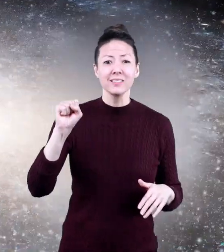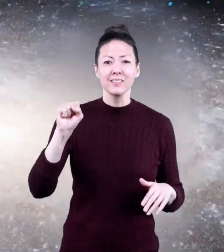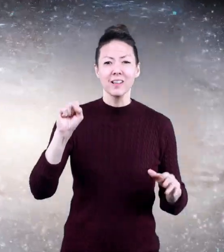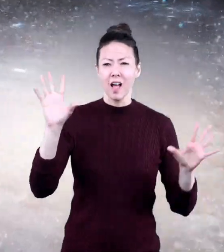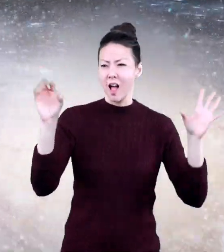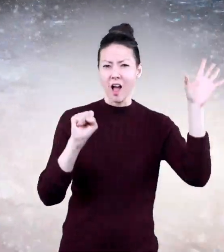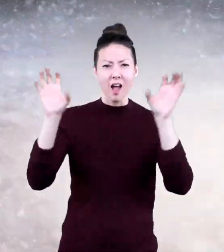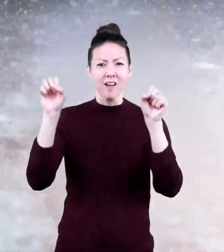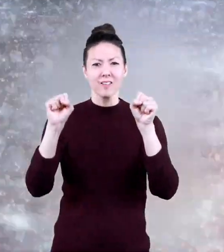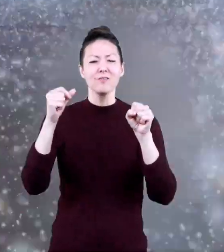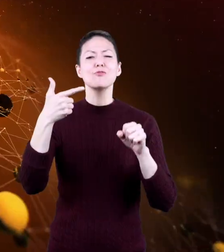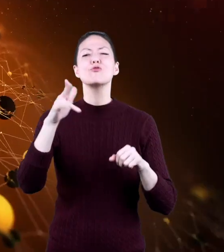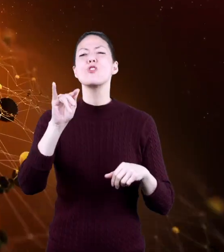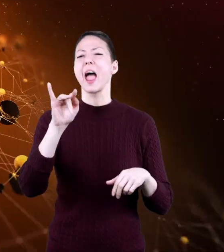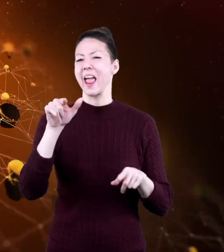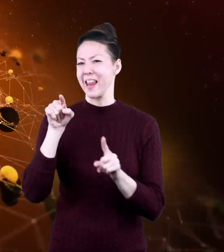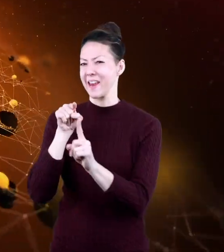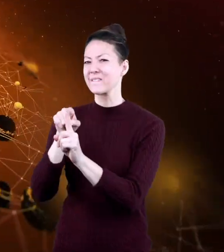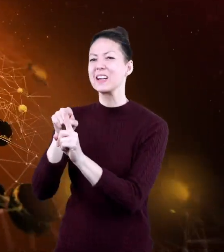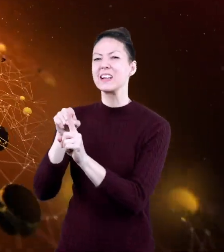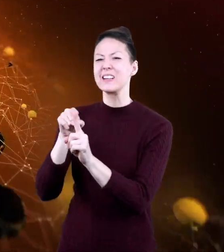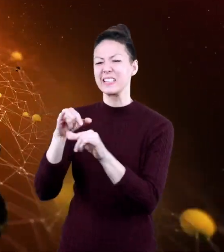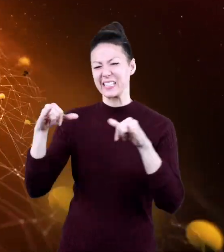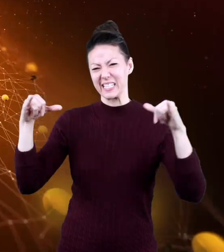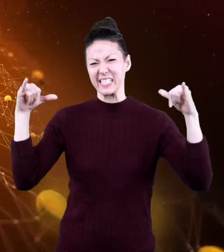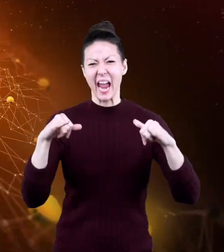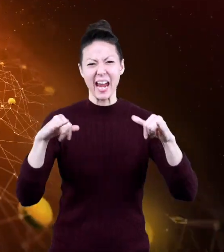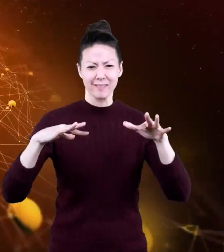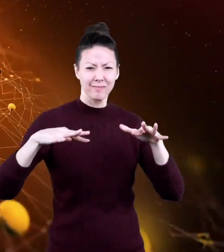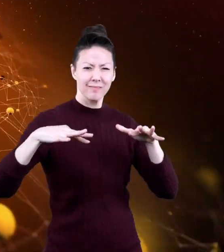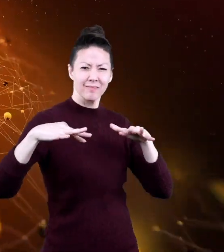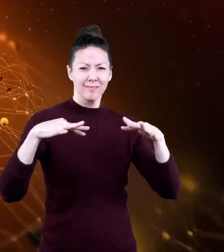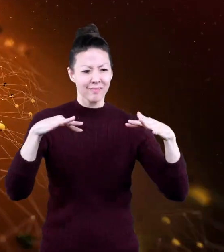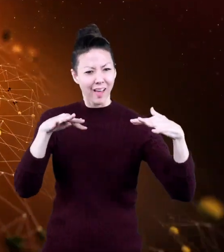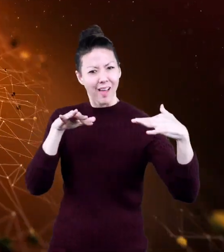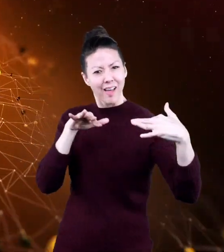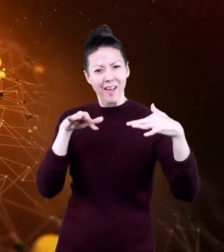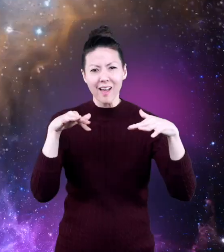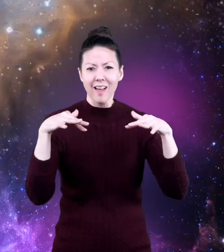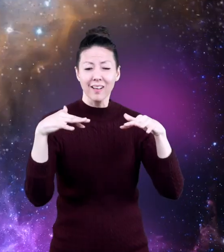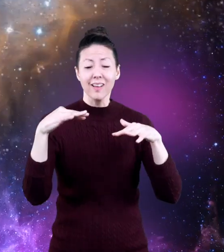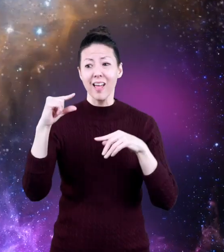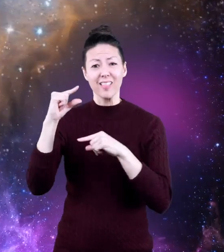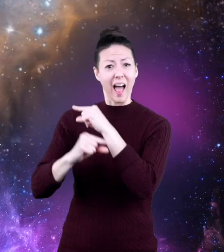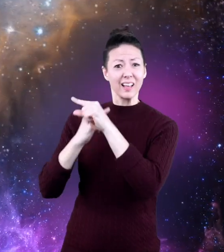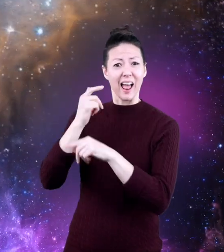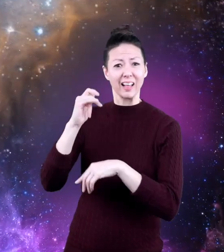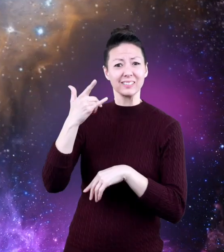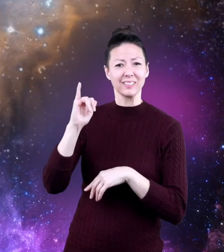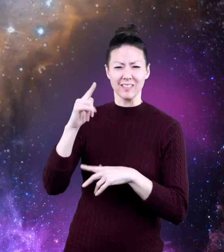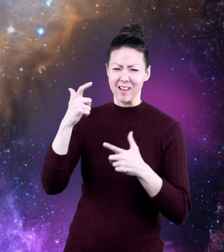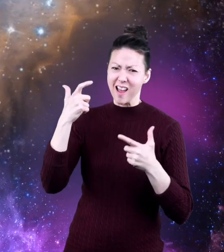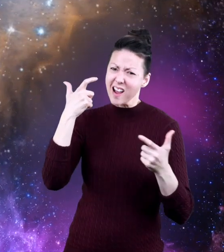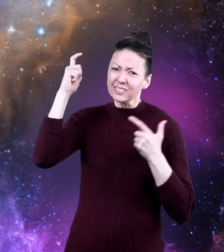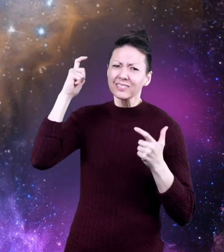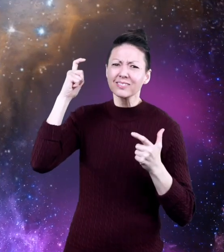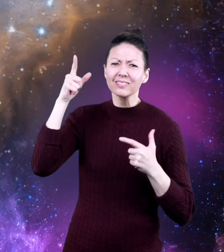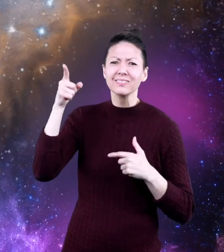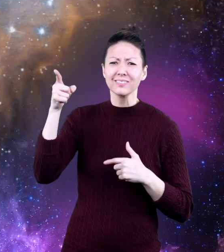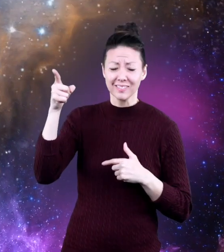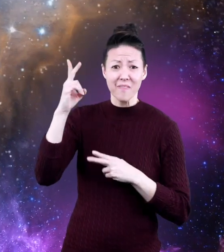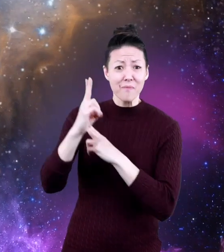that is all held together by gravity, which keeps it all in place. Galaxies are enormous,